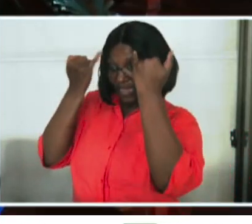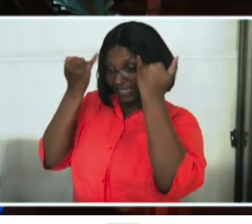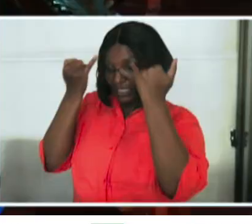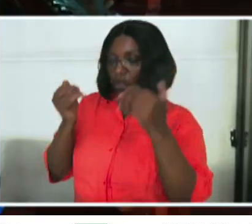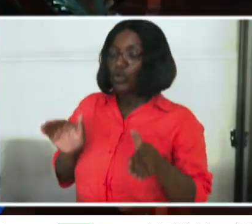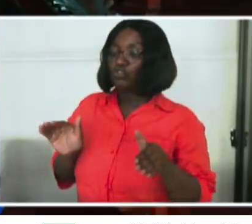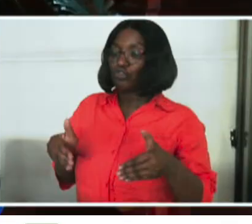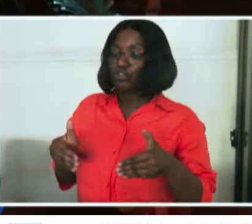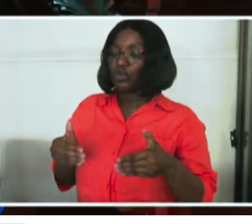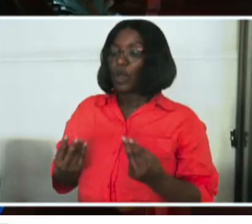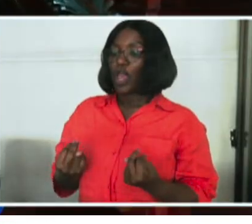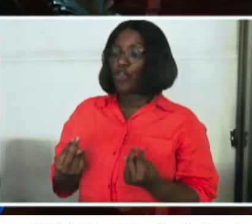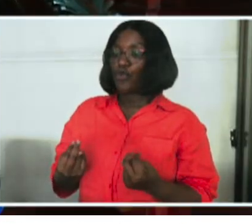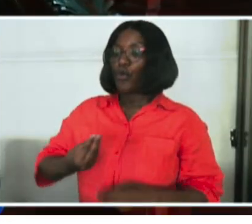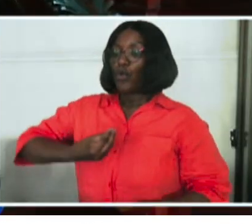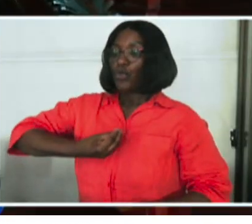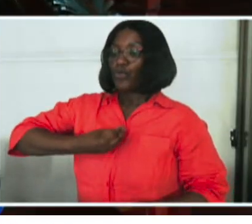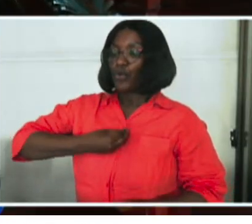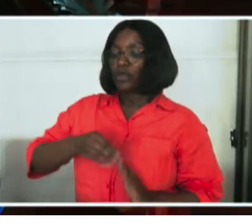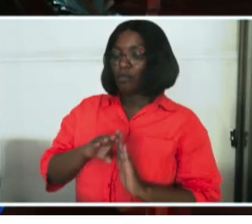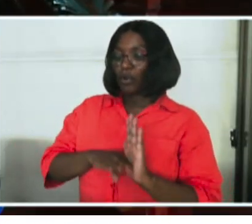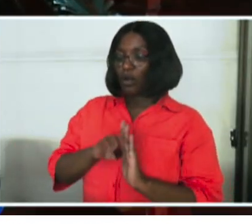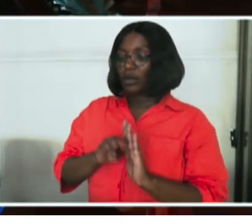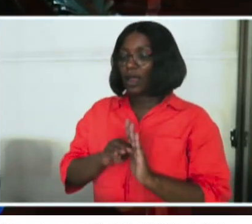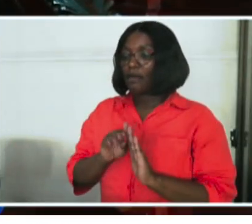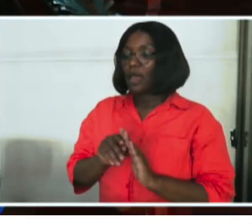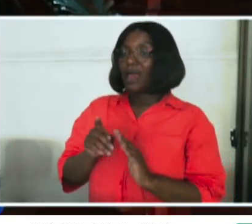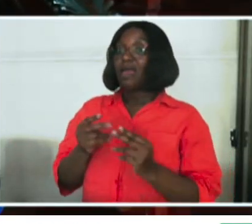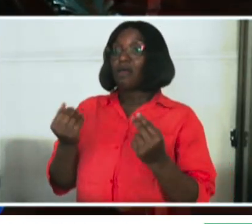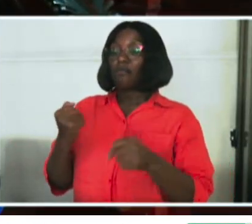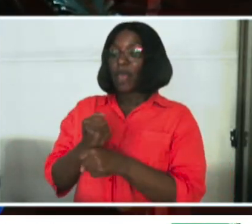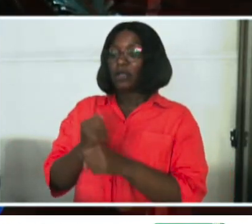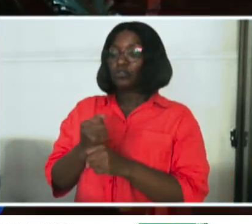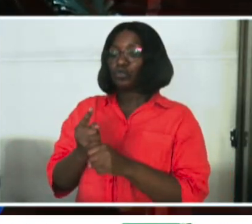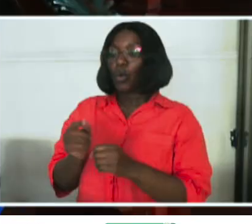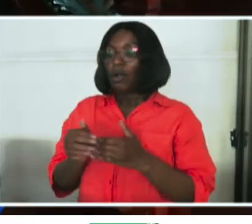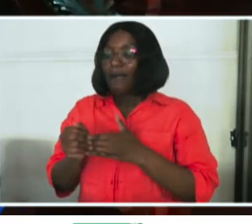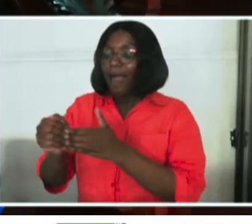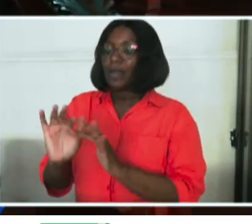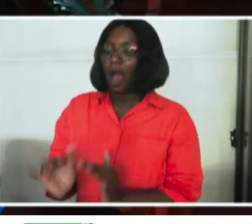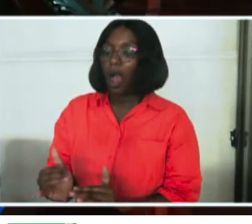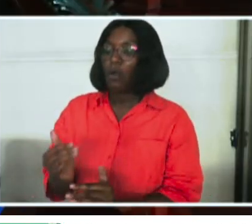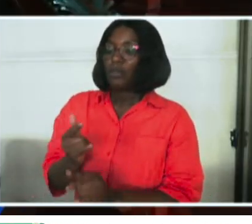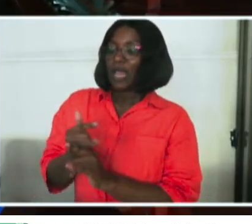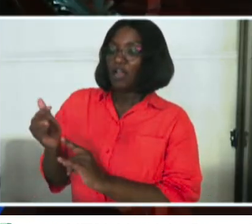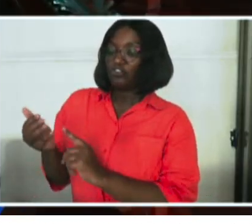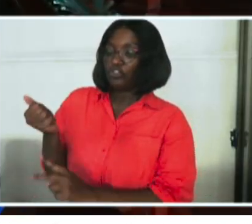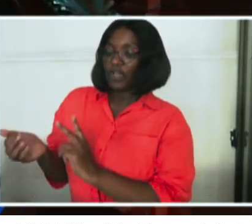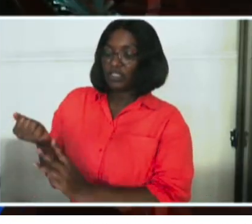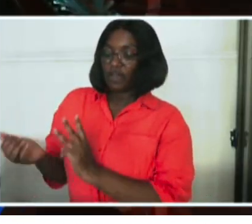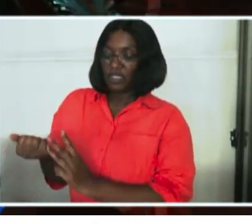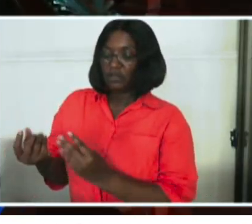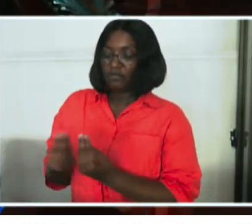are introducing a series of youth programs that are designed to nurture their potential and guide them on a path to success. In this new